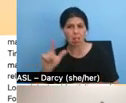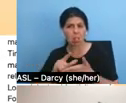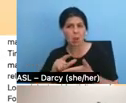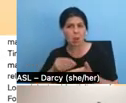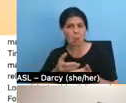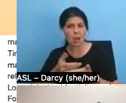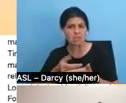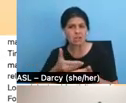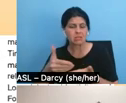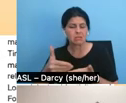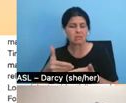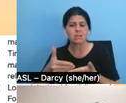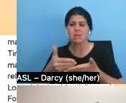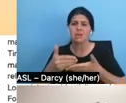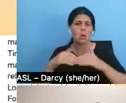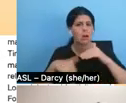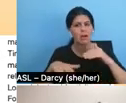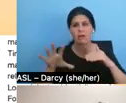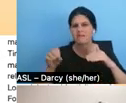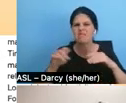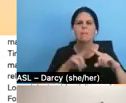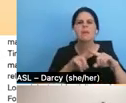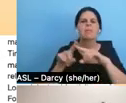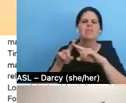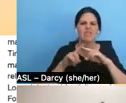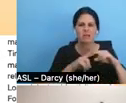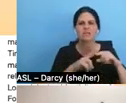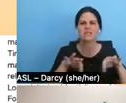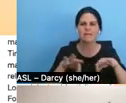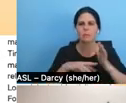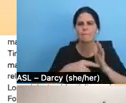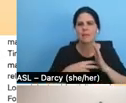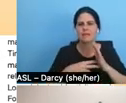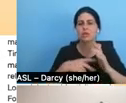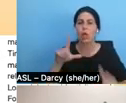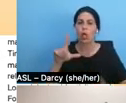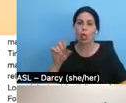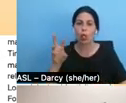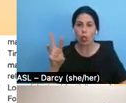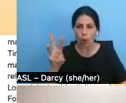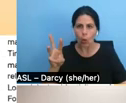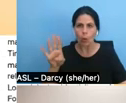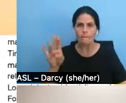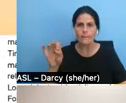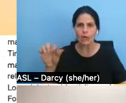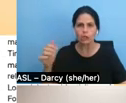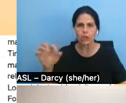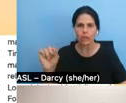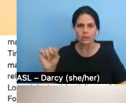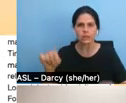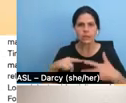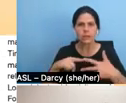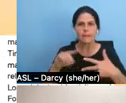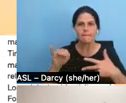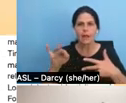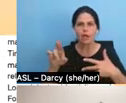People have lots of really different definitions of what low budget, micro budget, no budget means. Um,